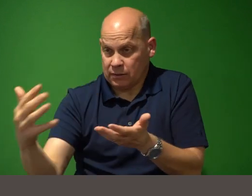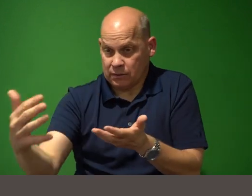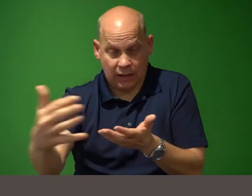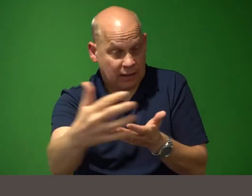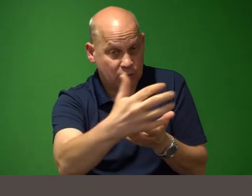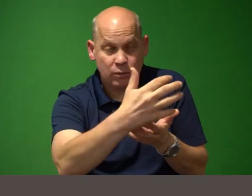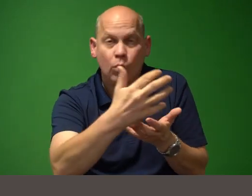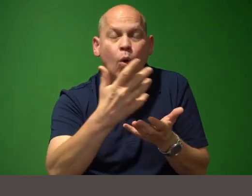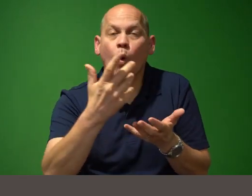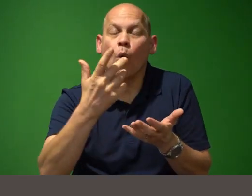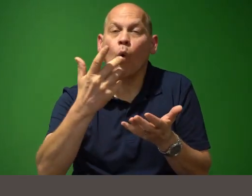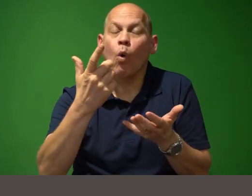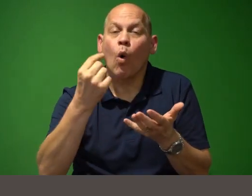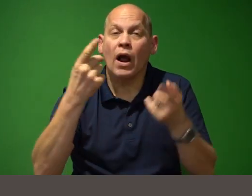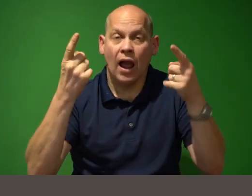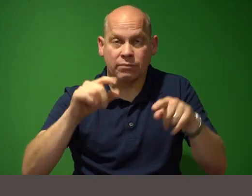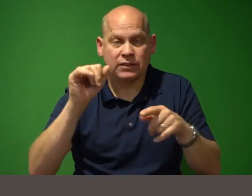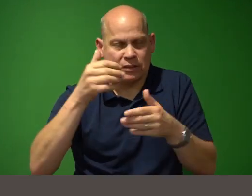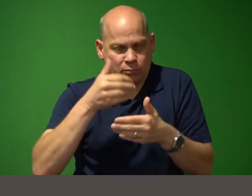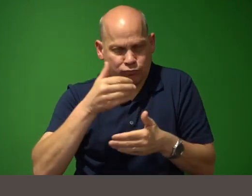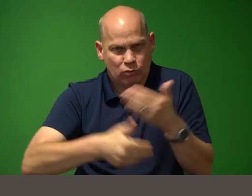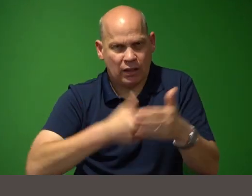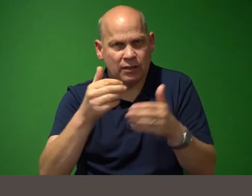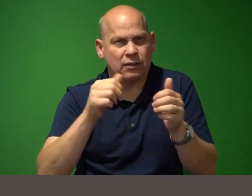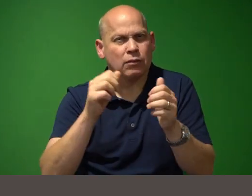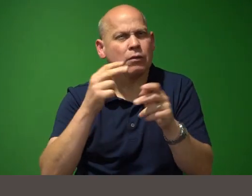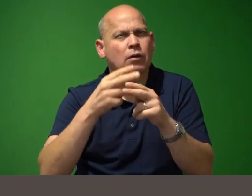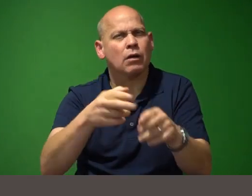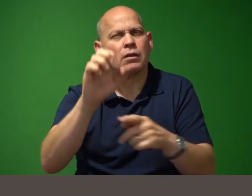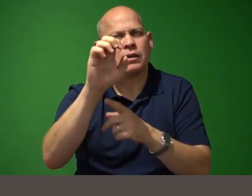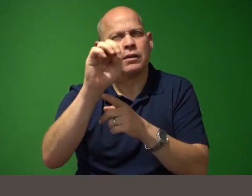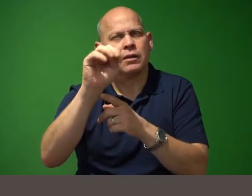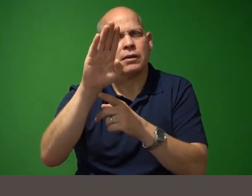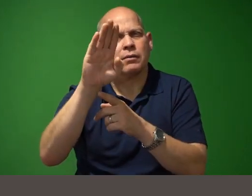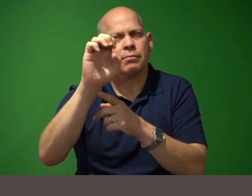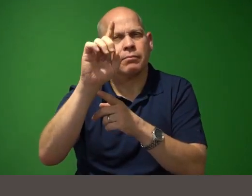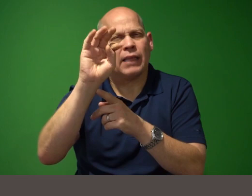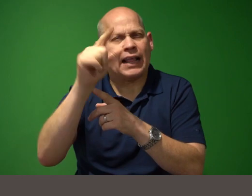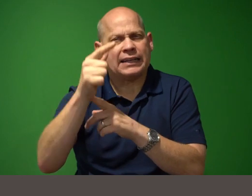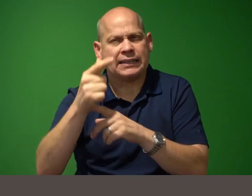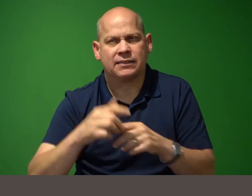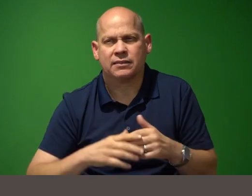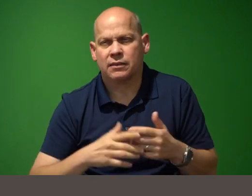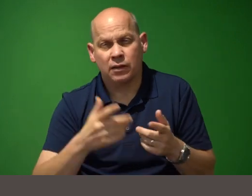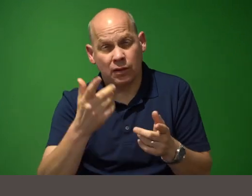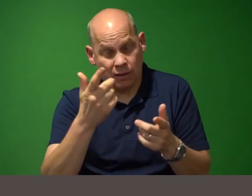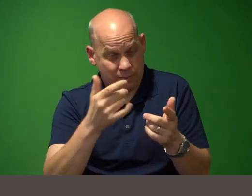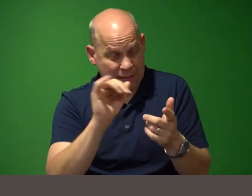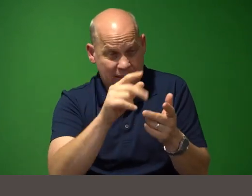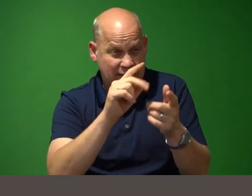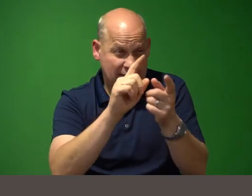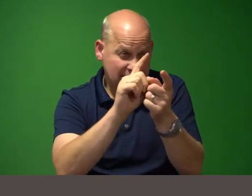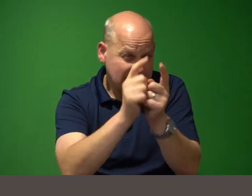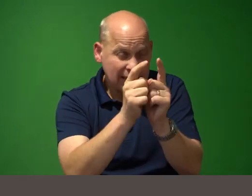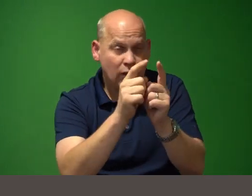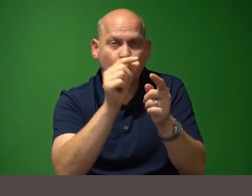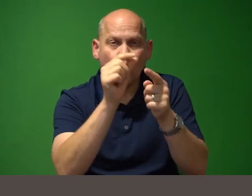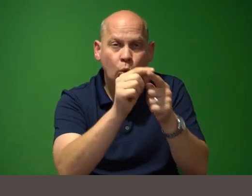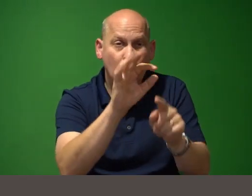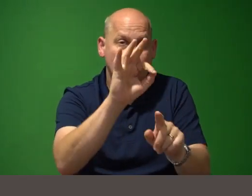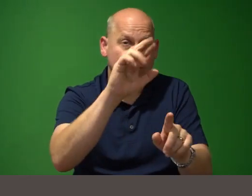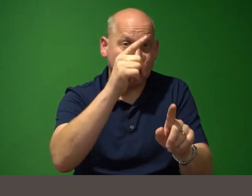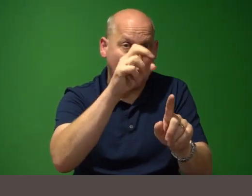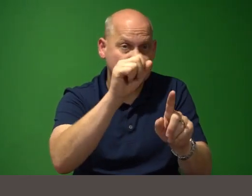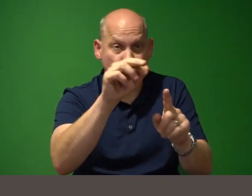there's a process called embedding which turns words or word fragments into multi